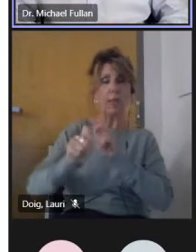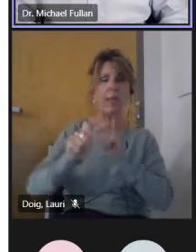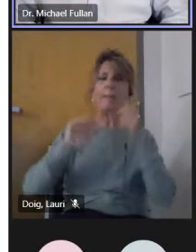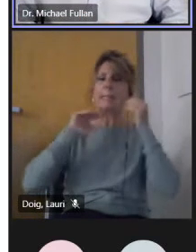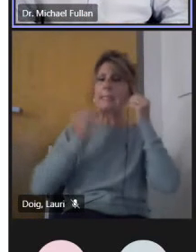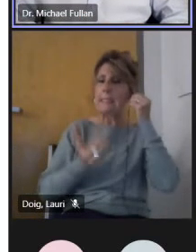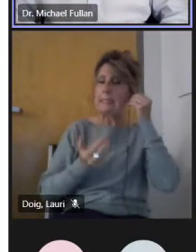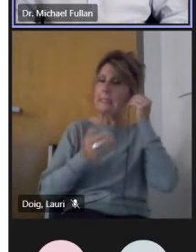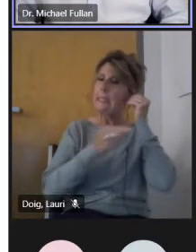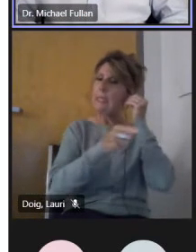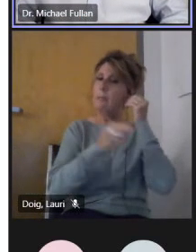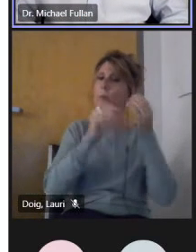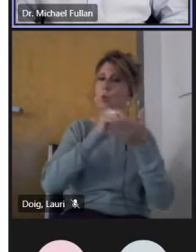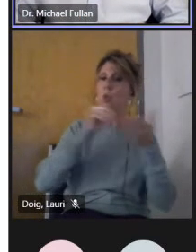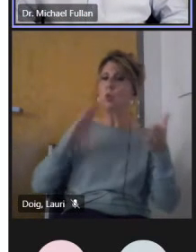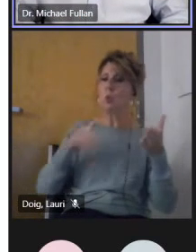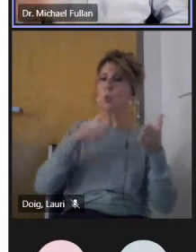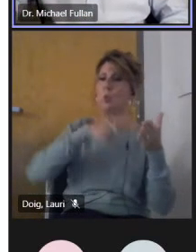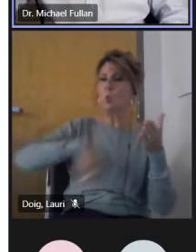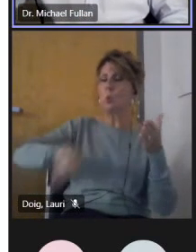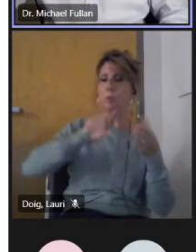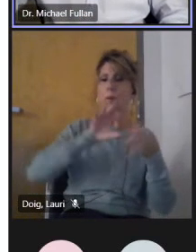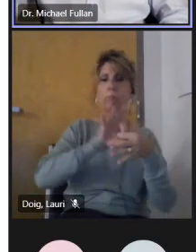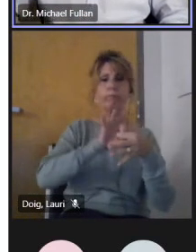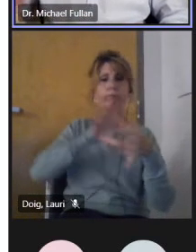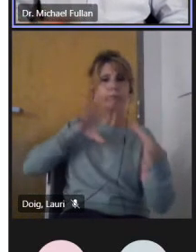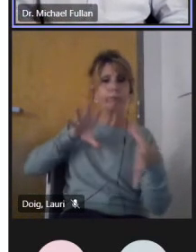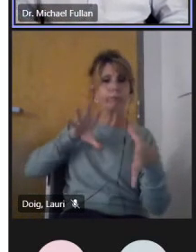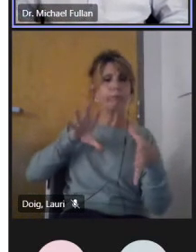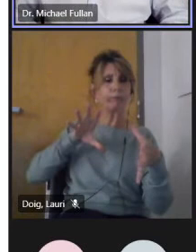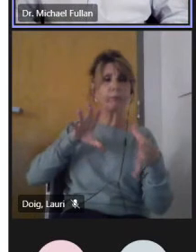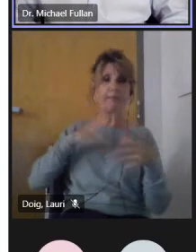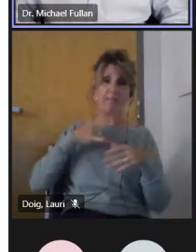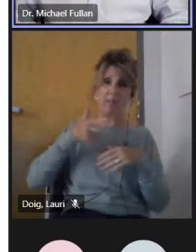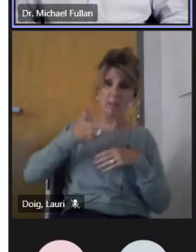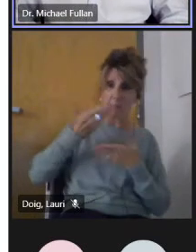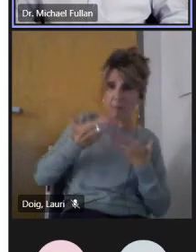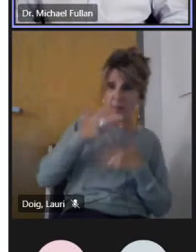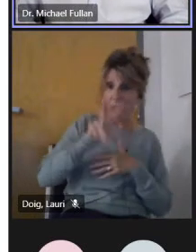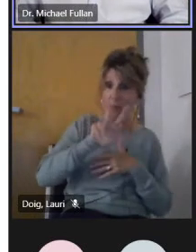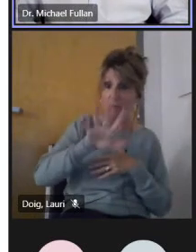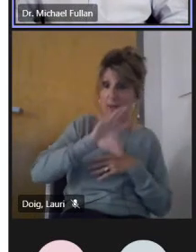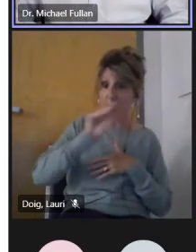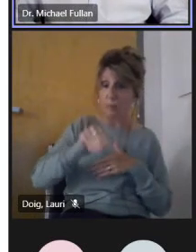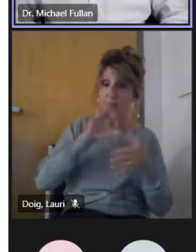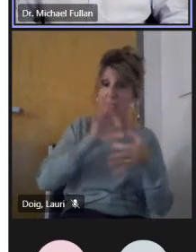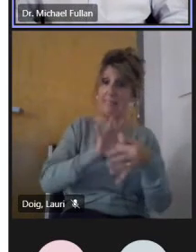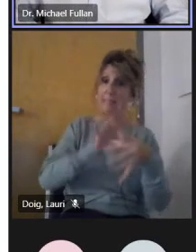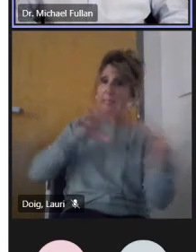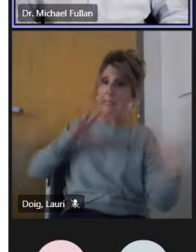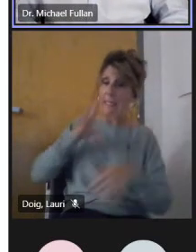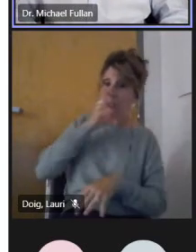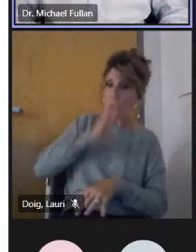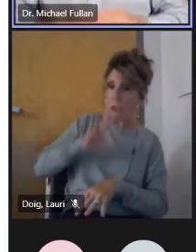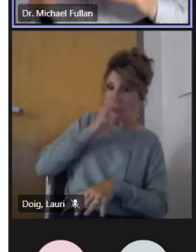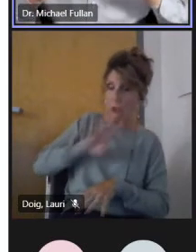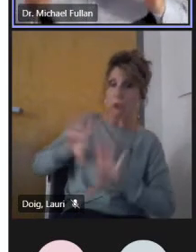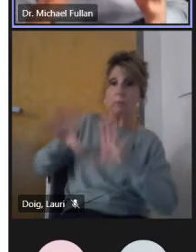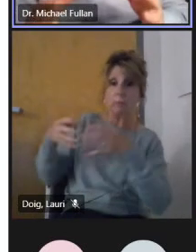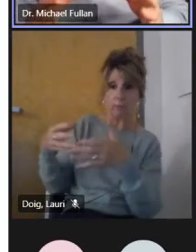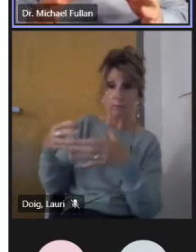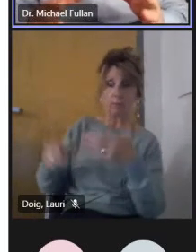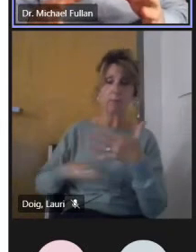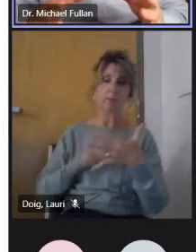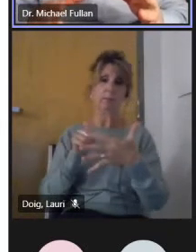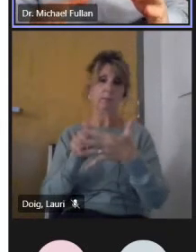of students, probably as high as 30 percent, in some cases larger, as but it's not a human homogeneous group. The ones that are